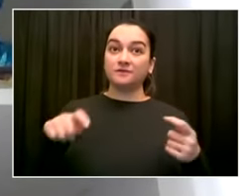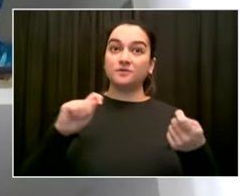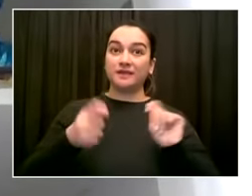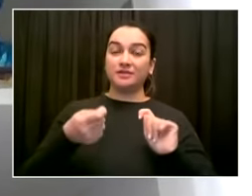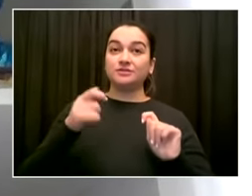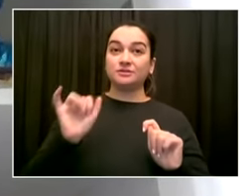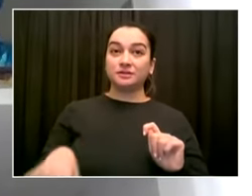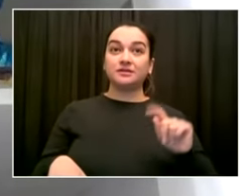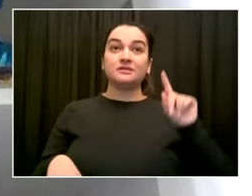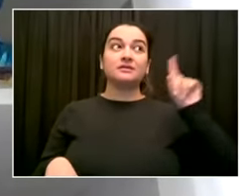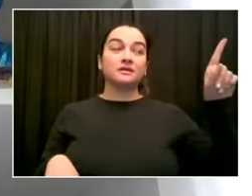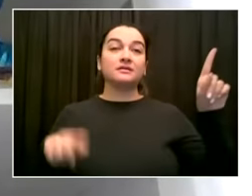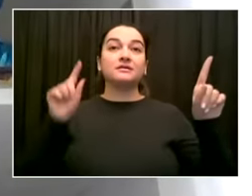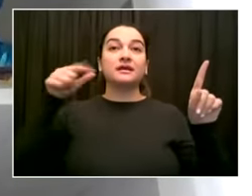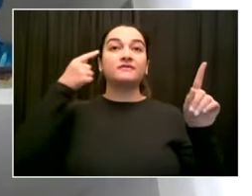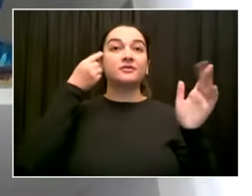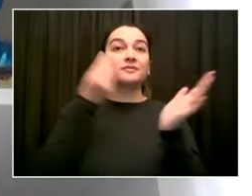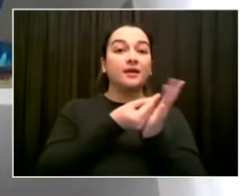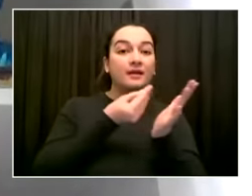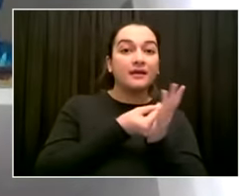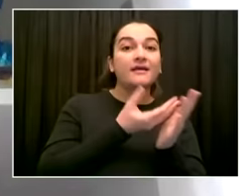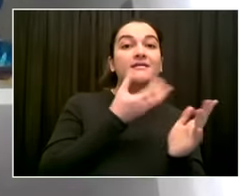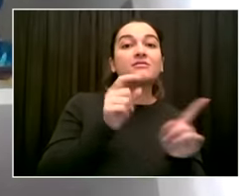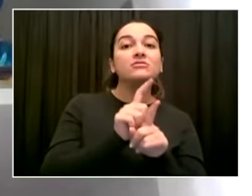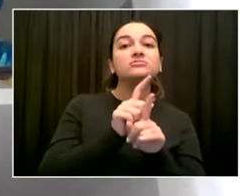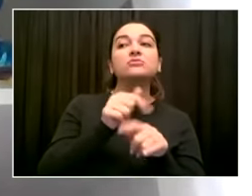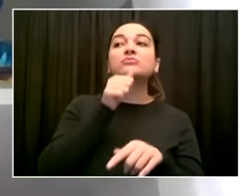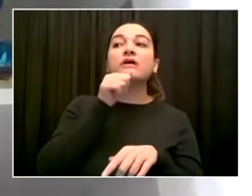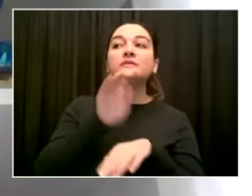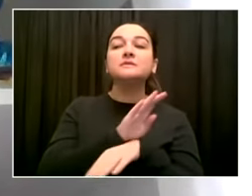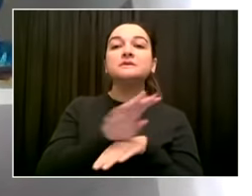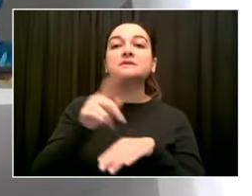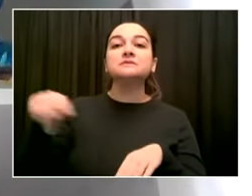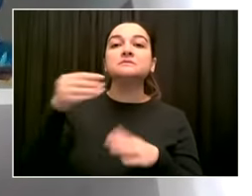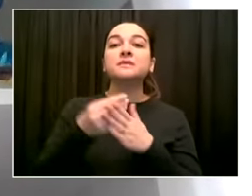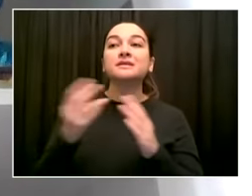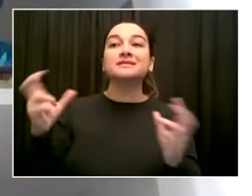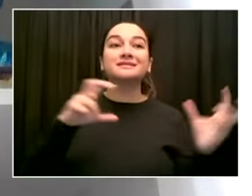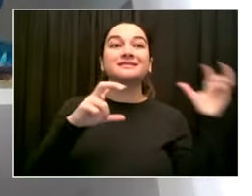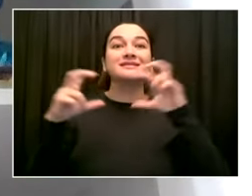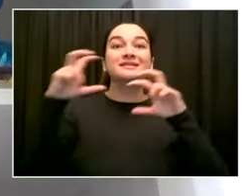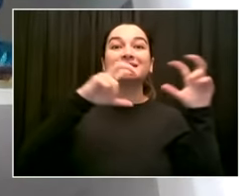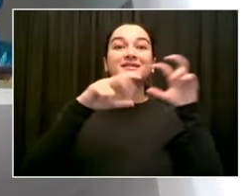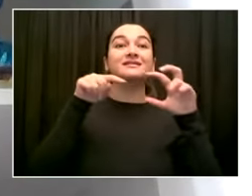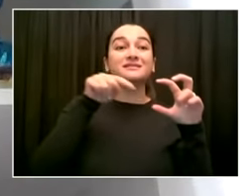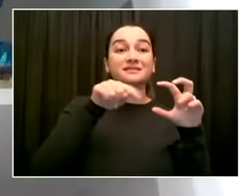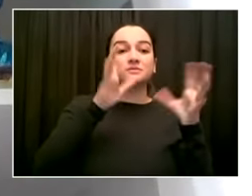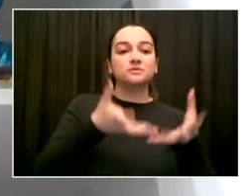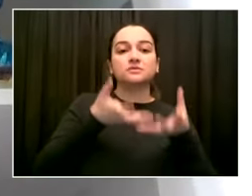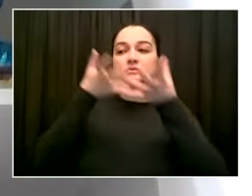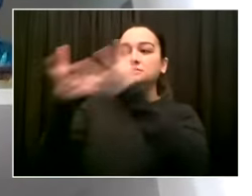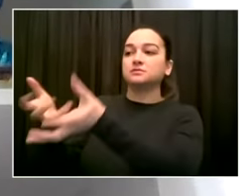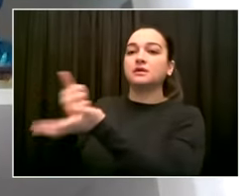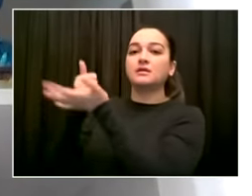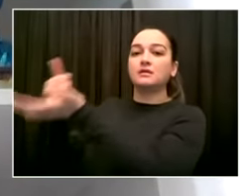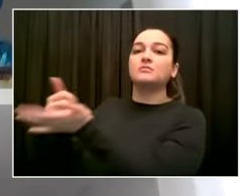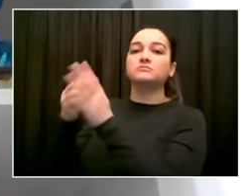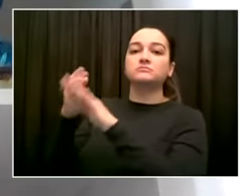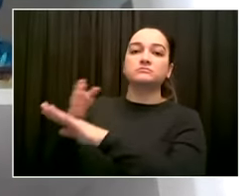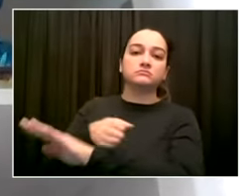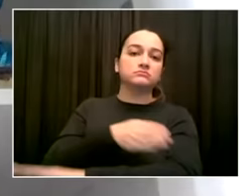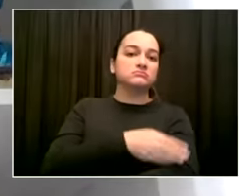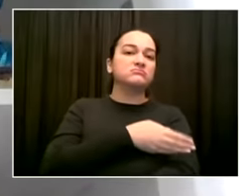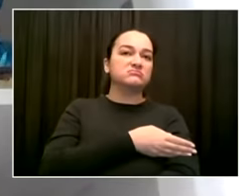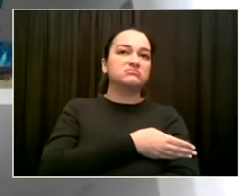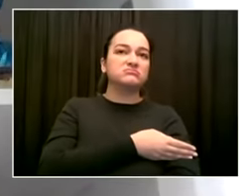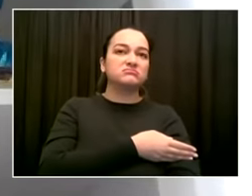And in addition, the 100,000-plus real estate assets that the city controls, making those available to lower the barriers to entry to